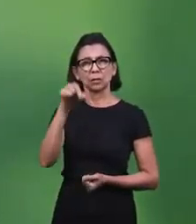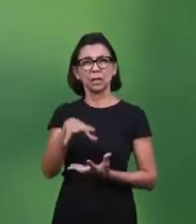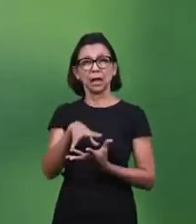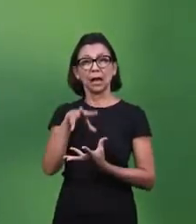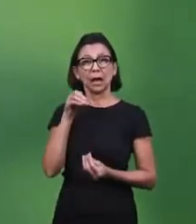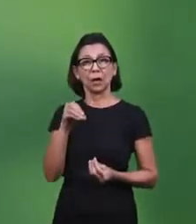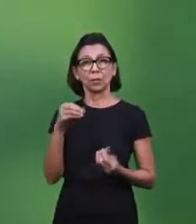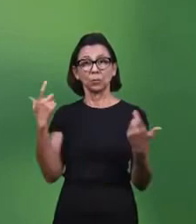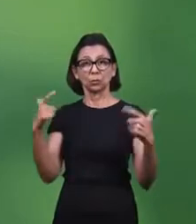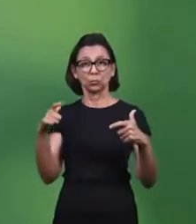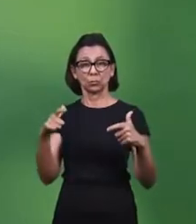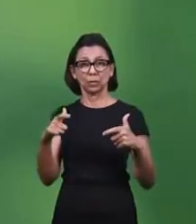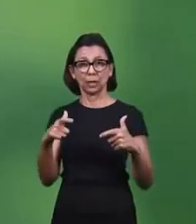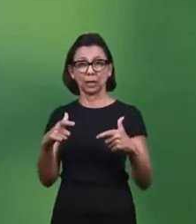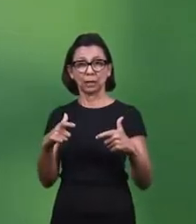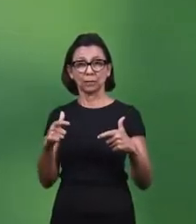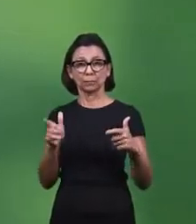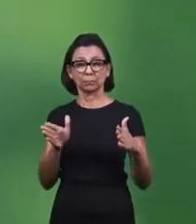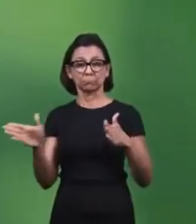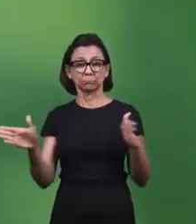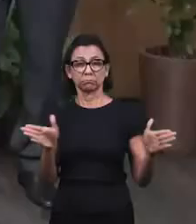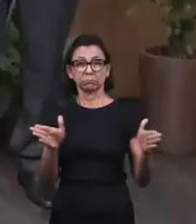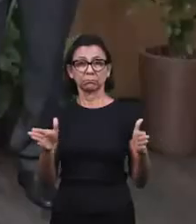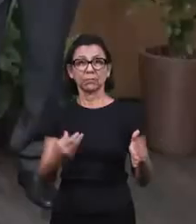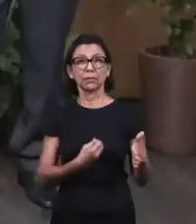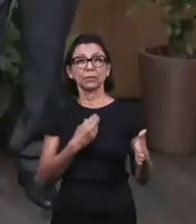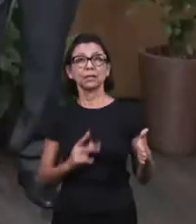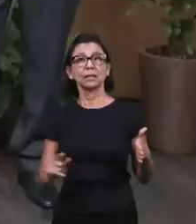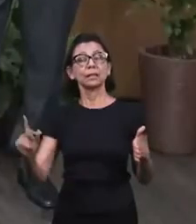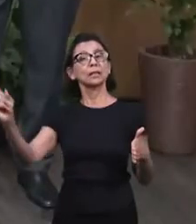person is you yourself,